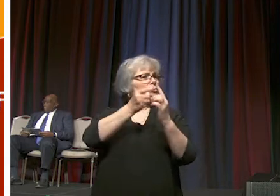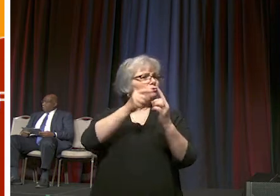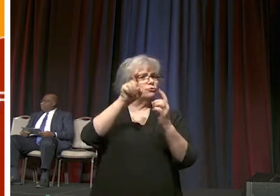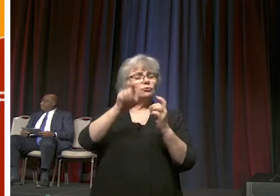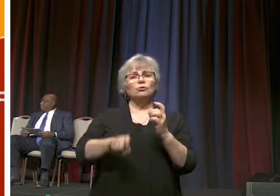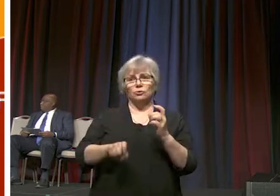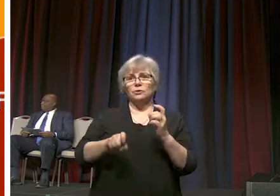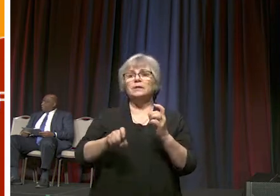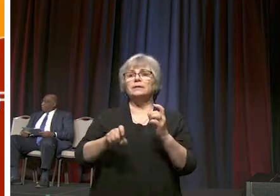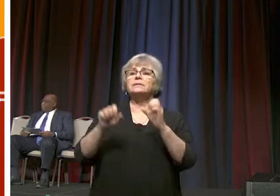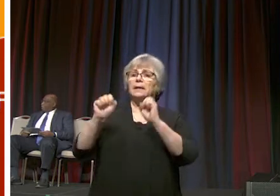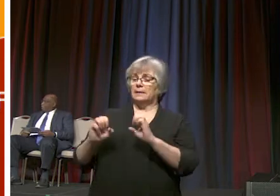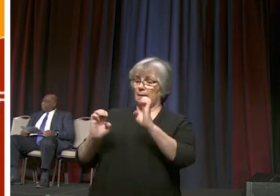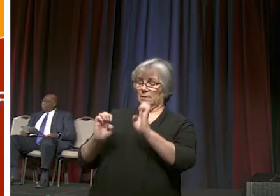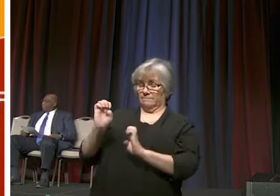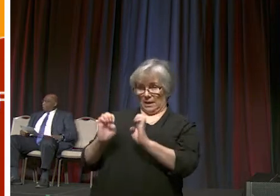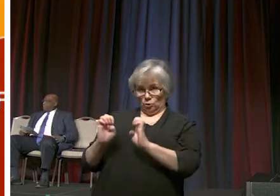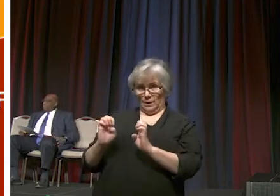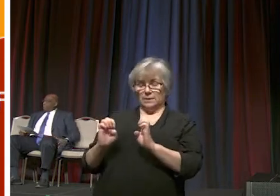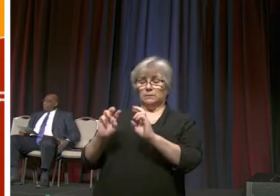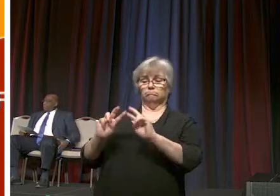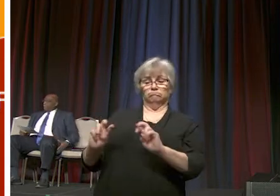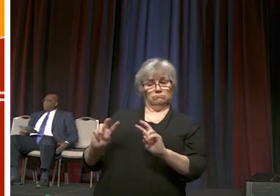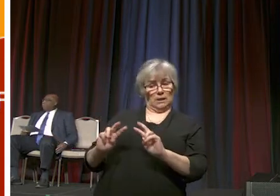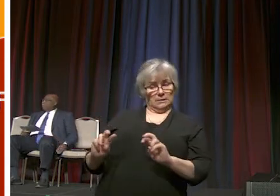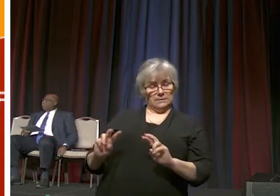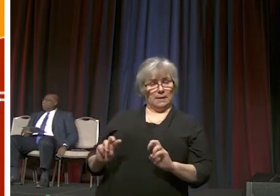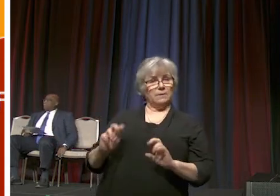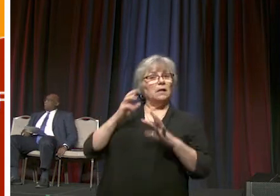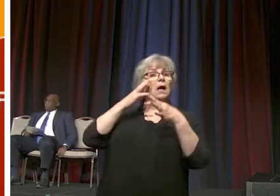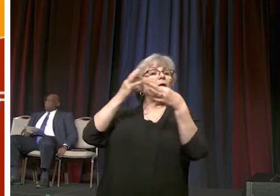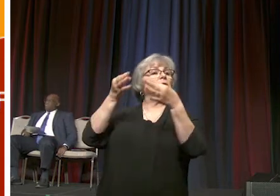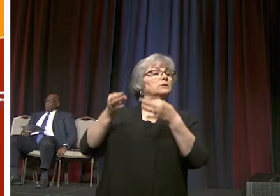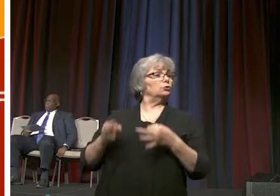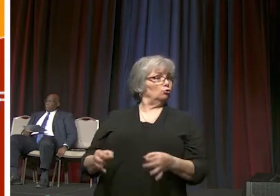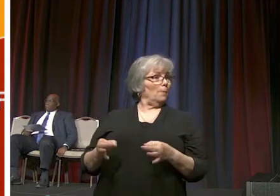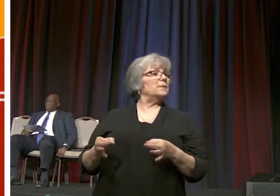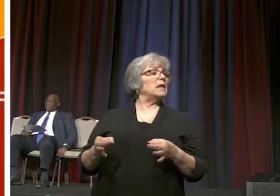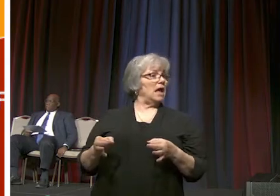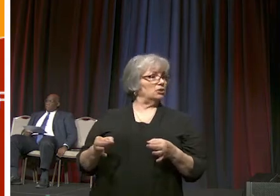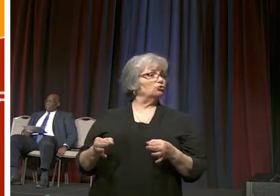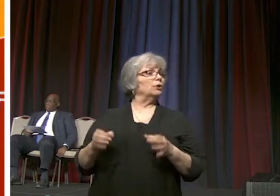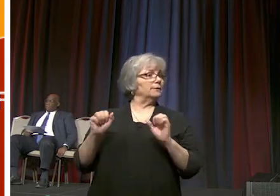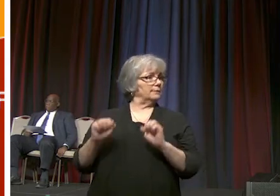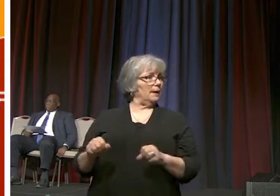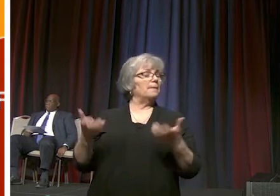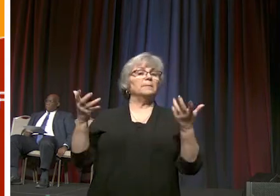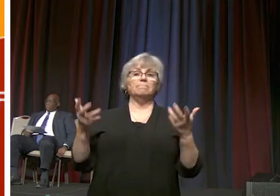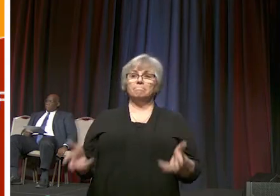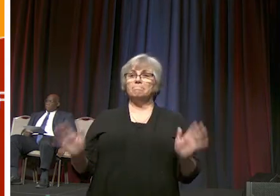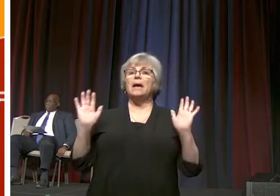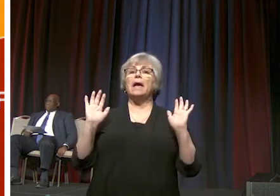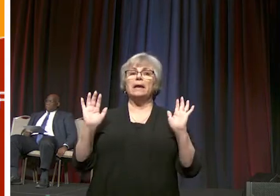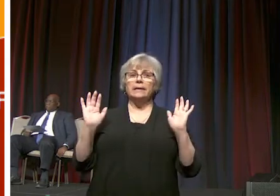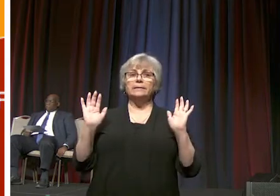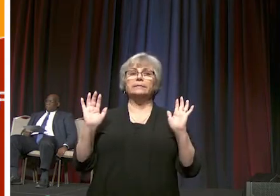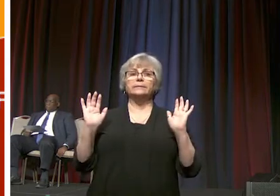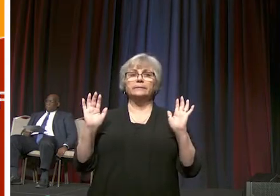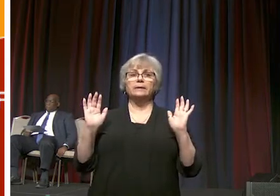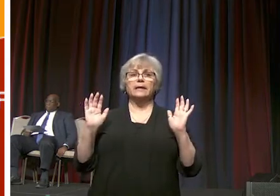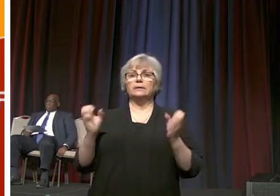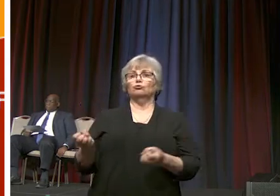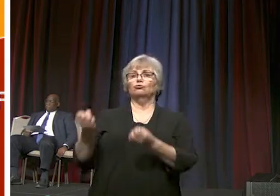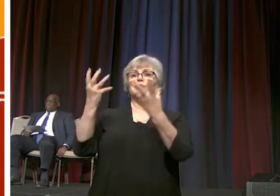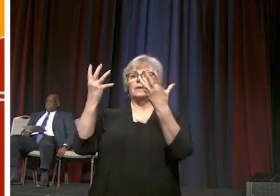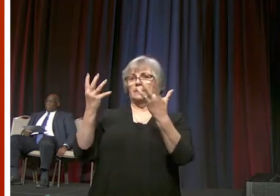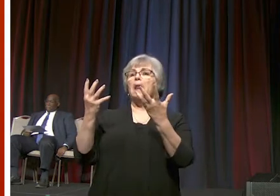out can be evaluated can be examined and then determinations can be made as to the number of